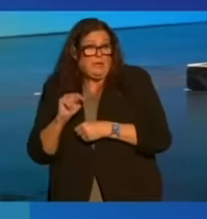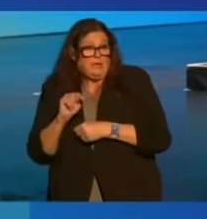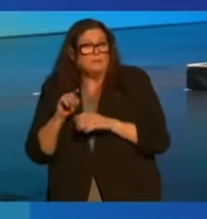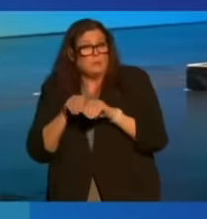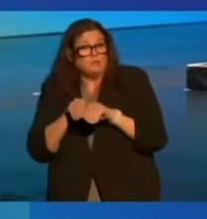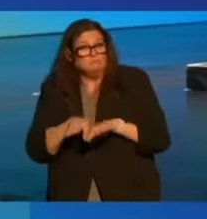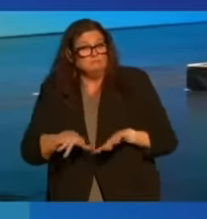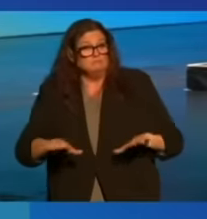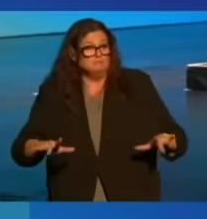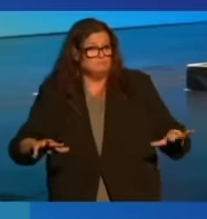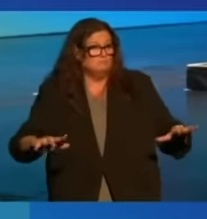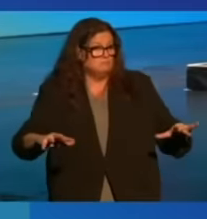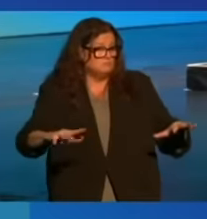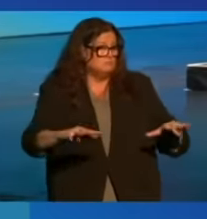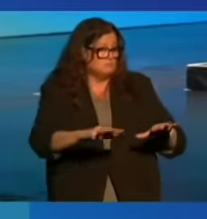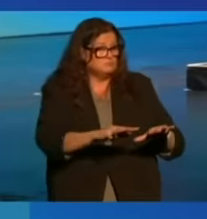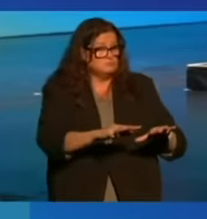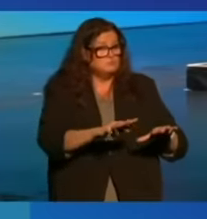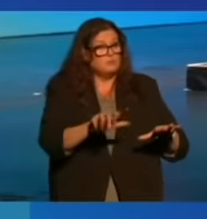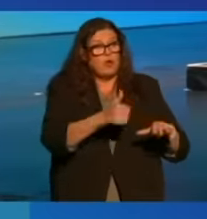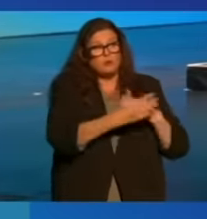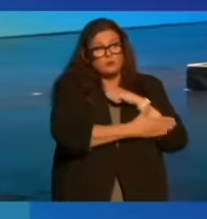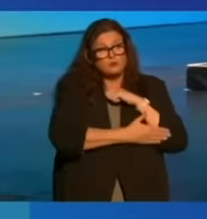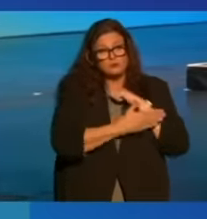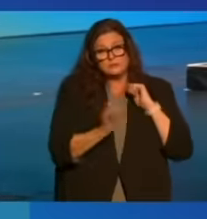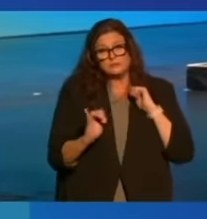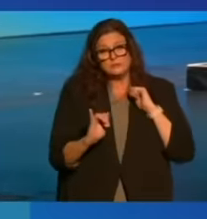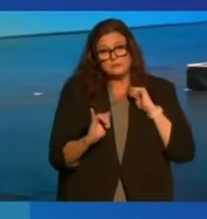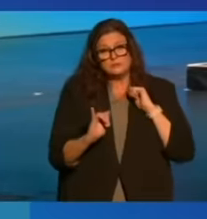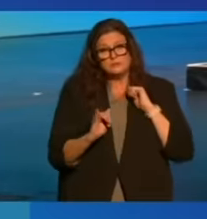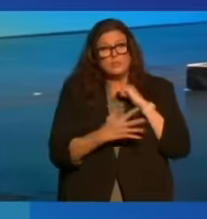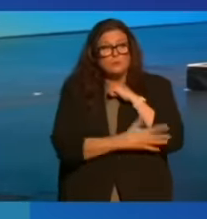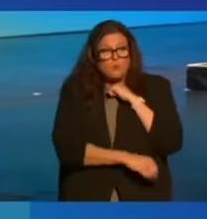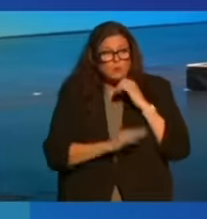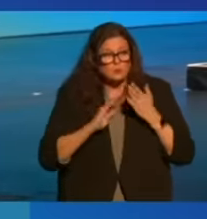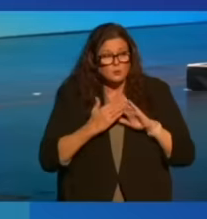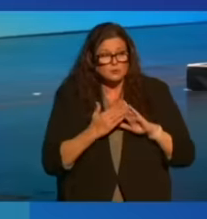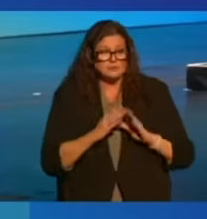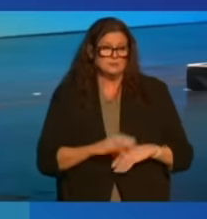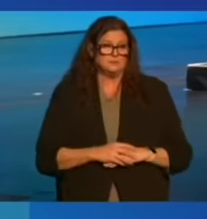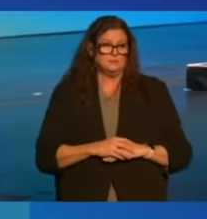but also in other countries and in poor communities.